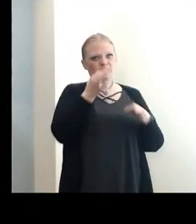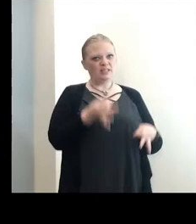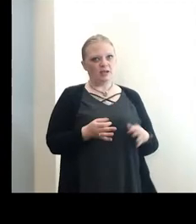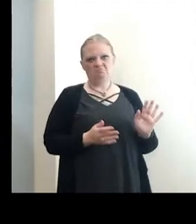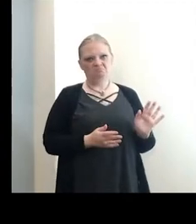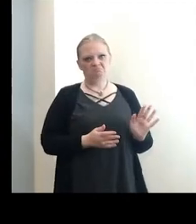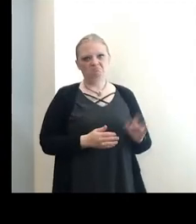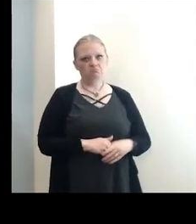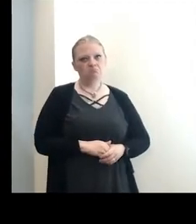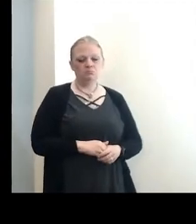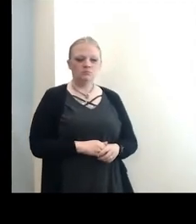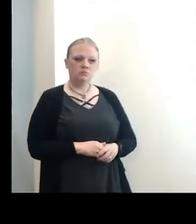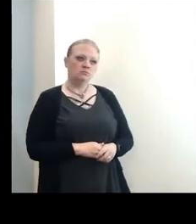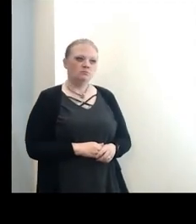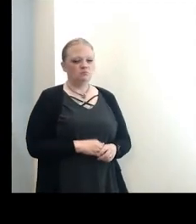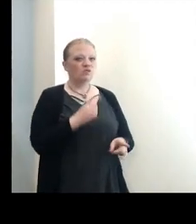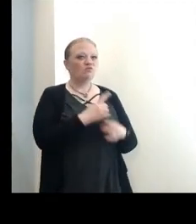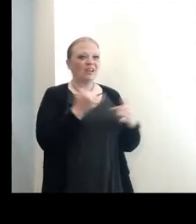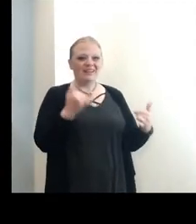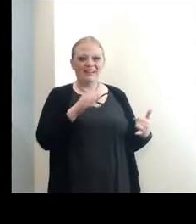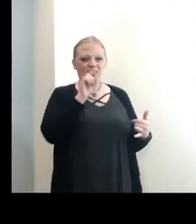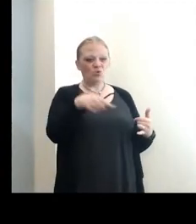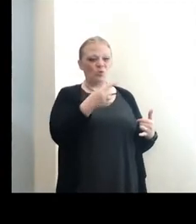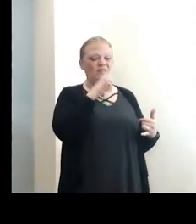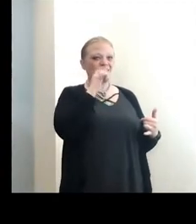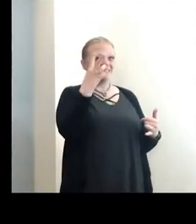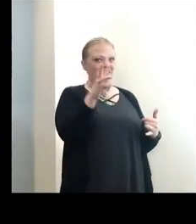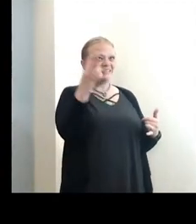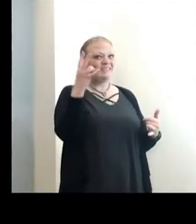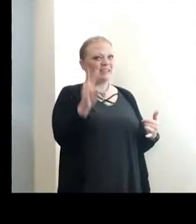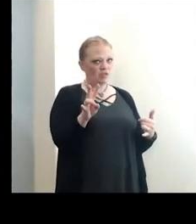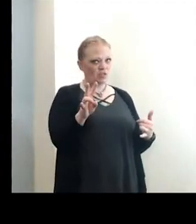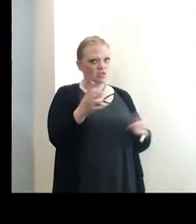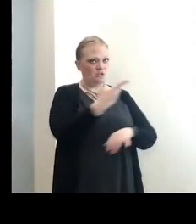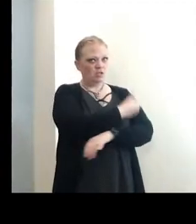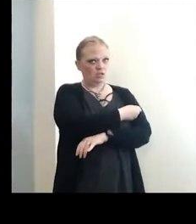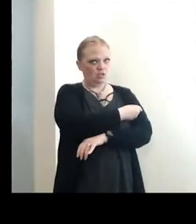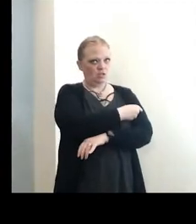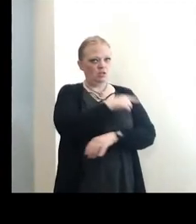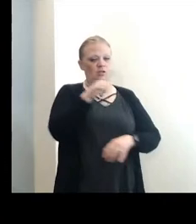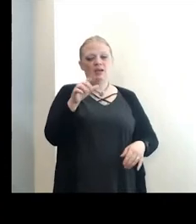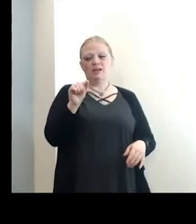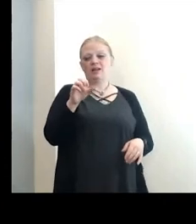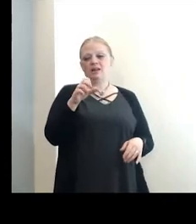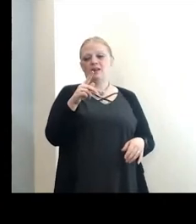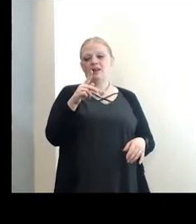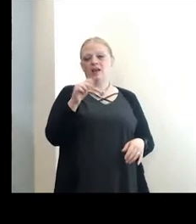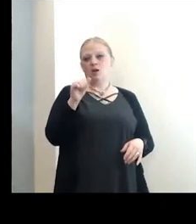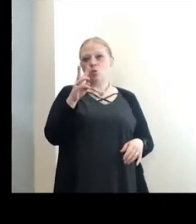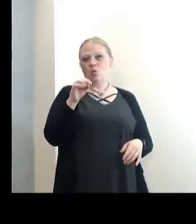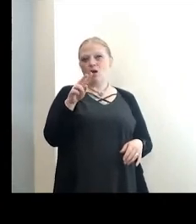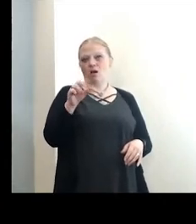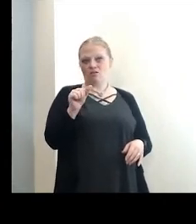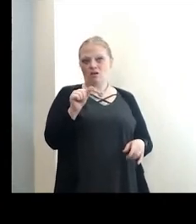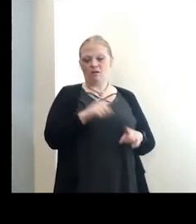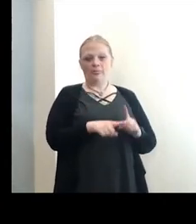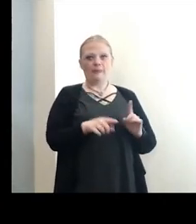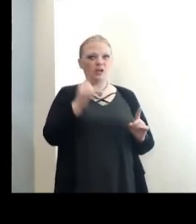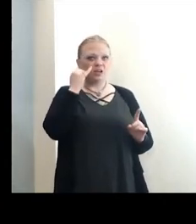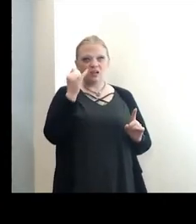I don't so right now only 16 and 17 year olds will get vaccinated in Lackawanna. But if we get some